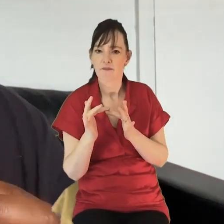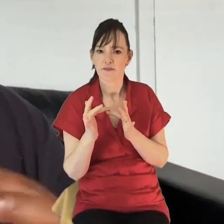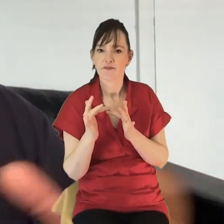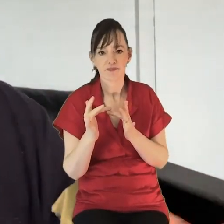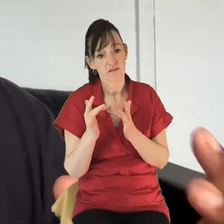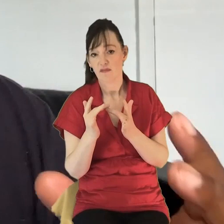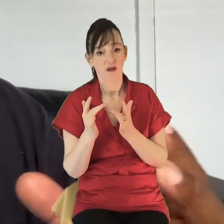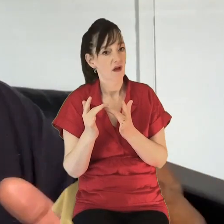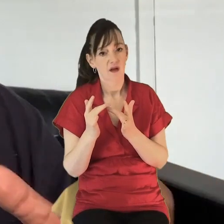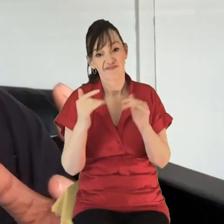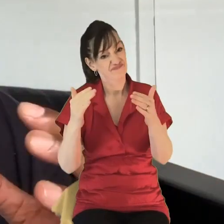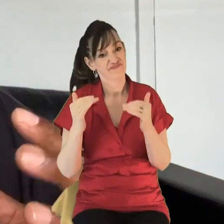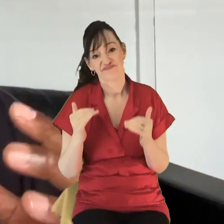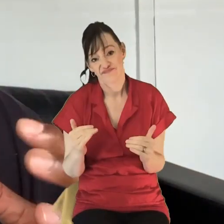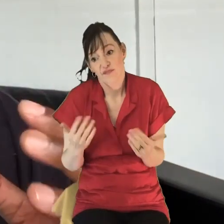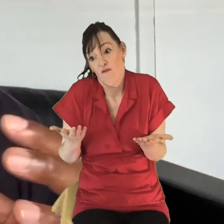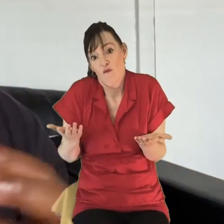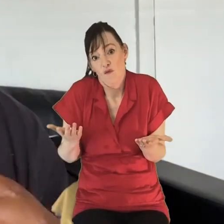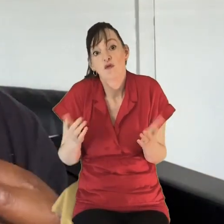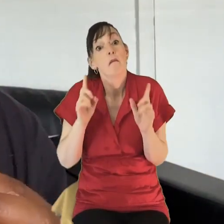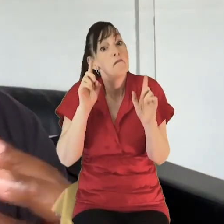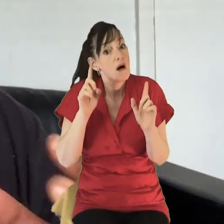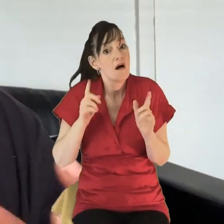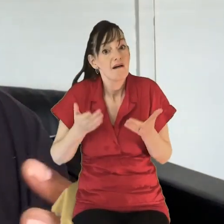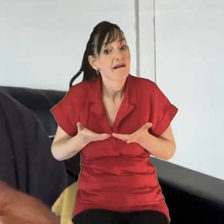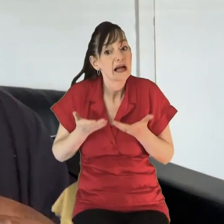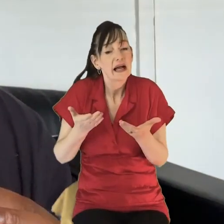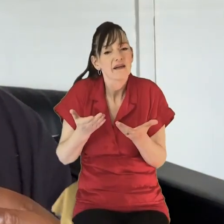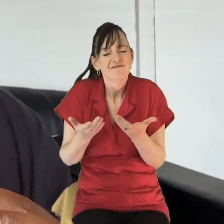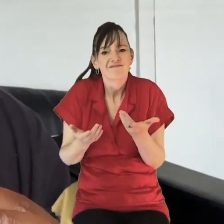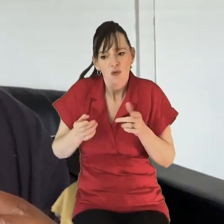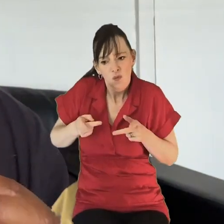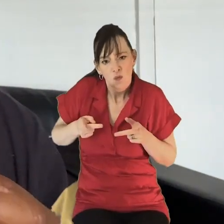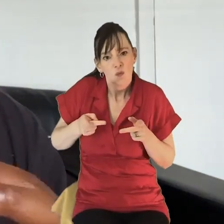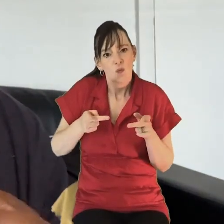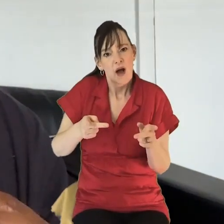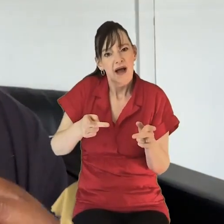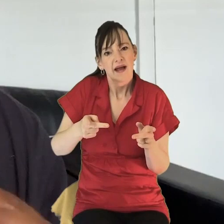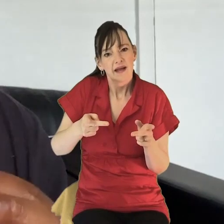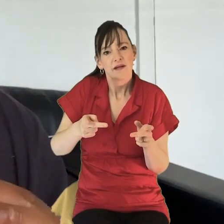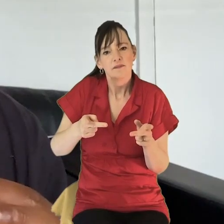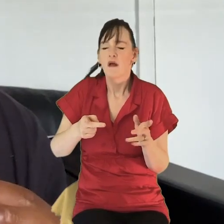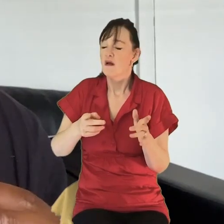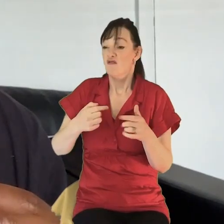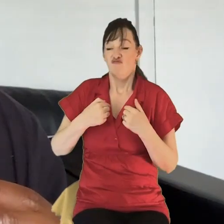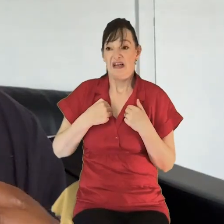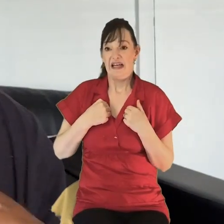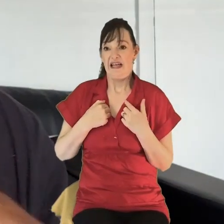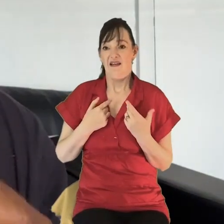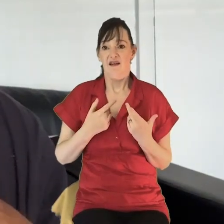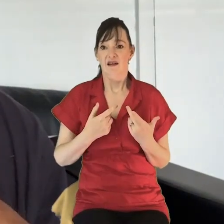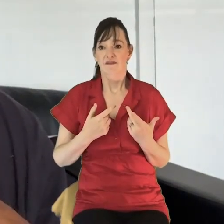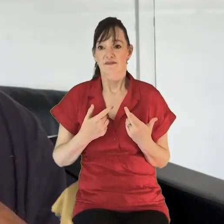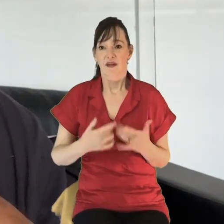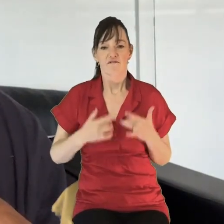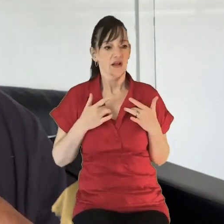know, it's a poor substitute, it has provided an outlet. But just helping people, one of the most common things I think I've done is